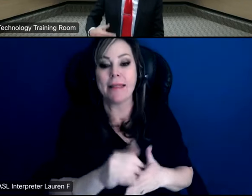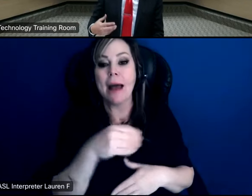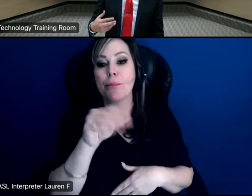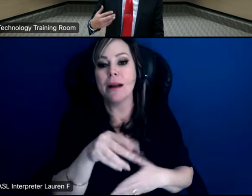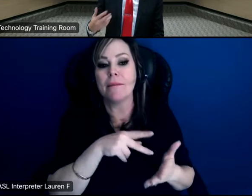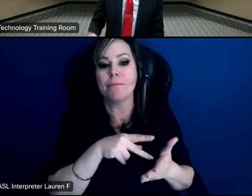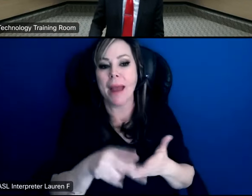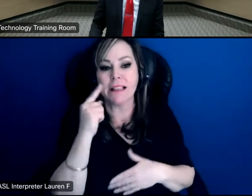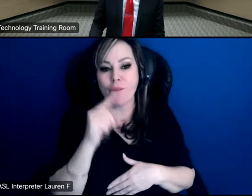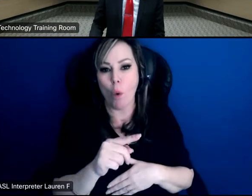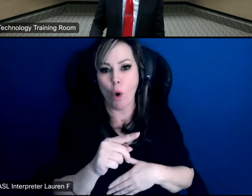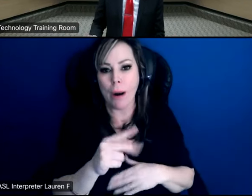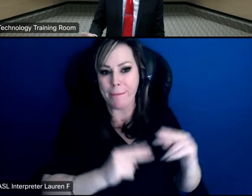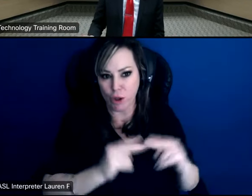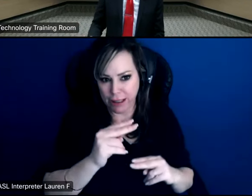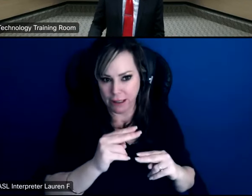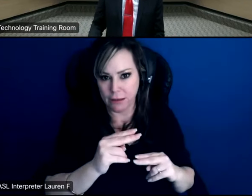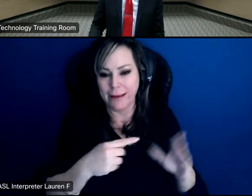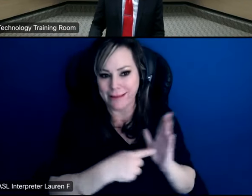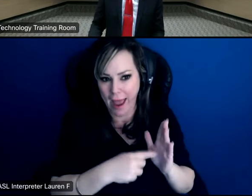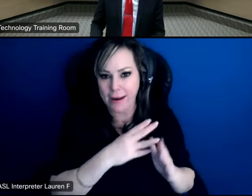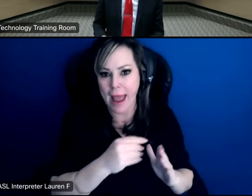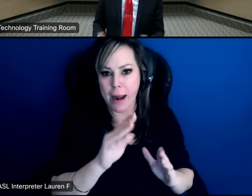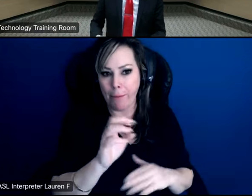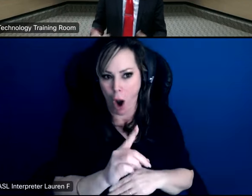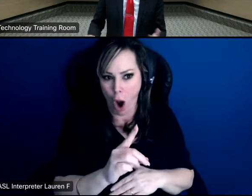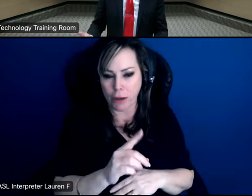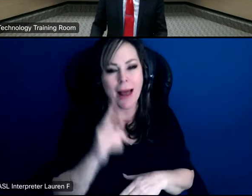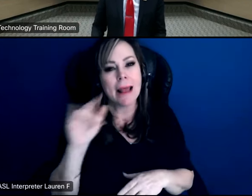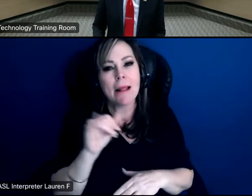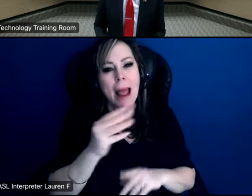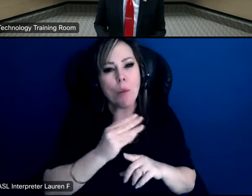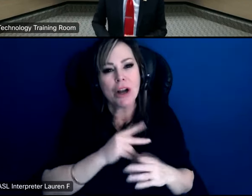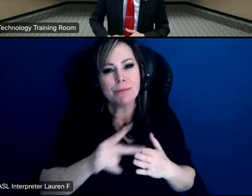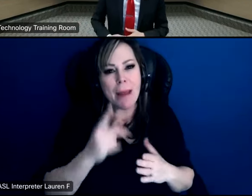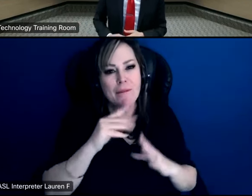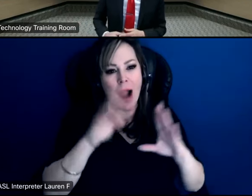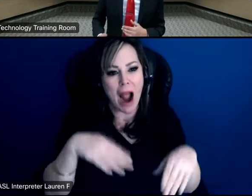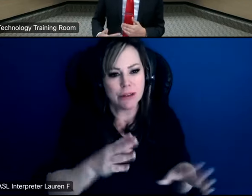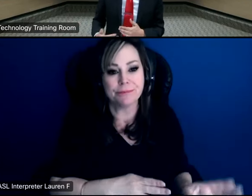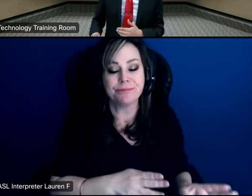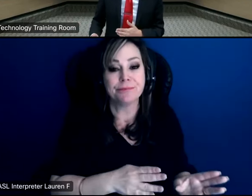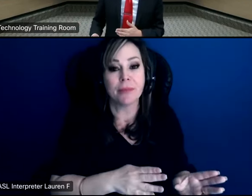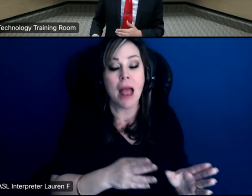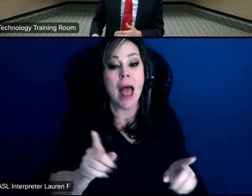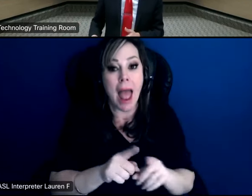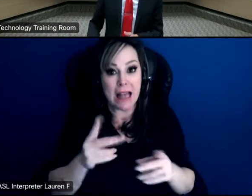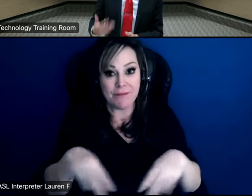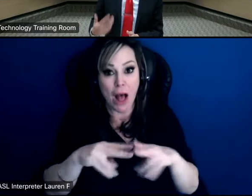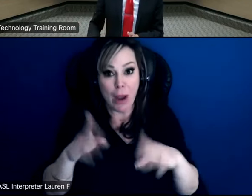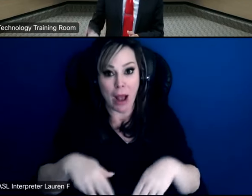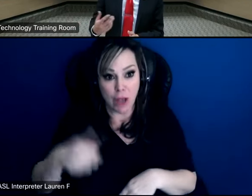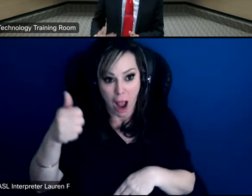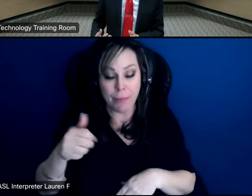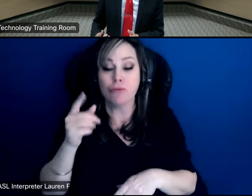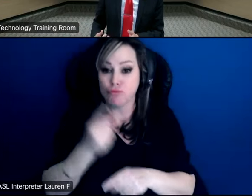uh building um debt and bond think of that as your mortgage payment for example so as property values go up yes